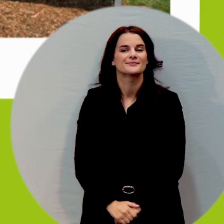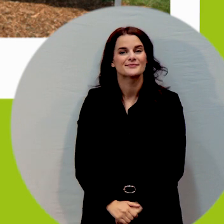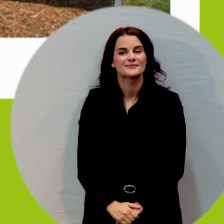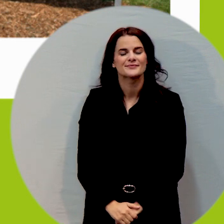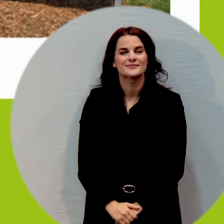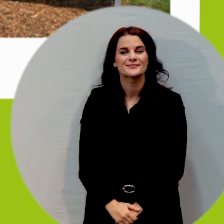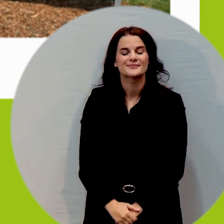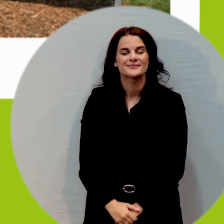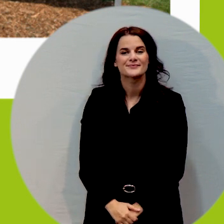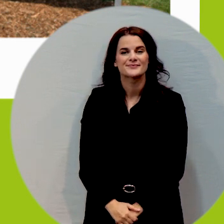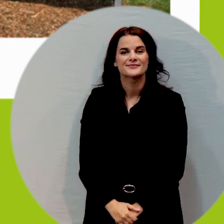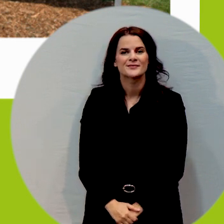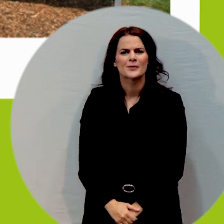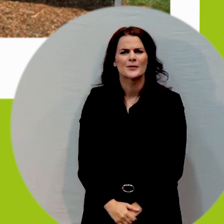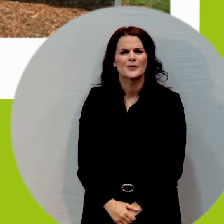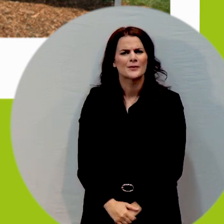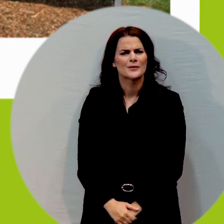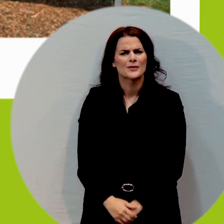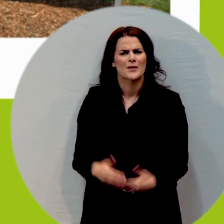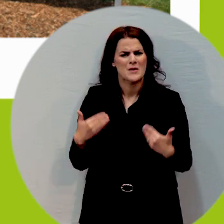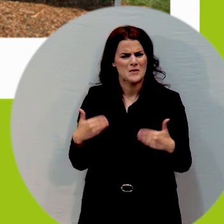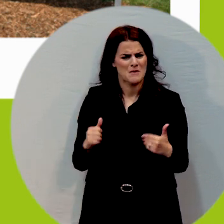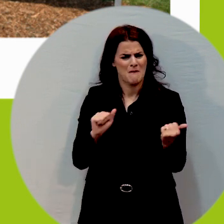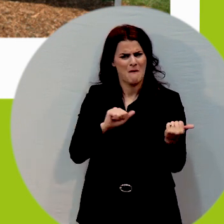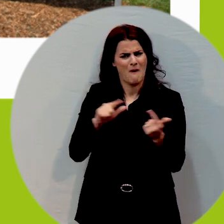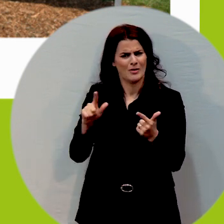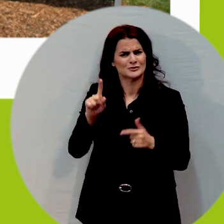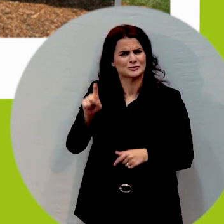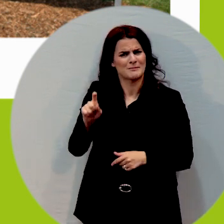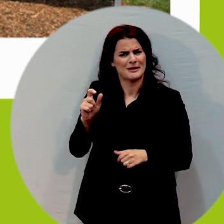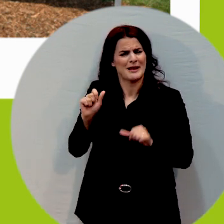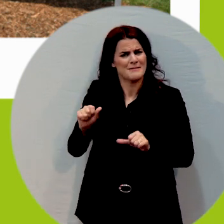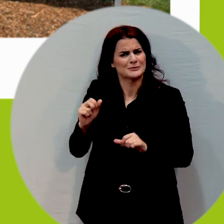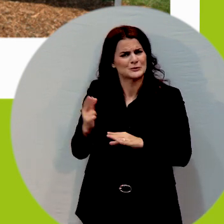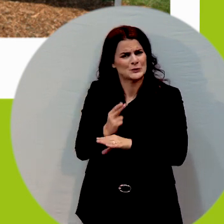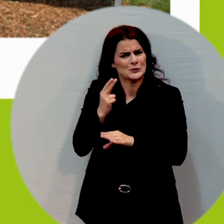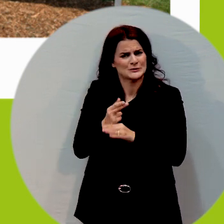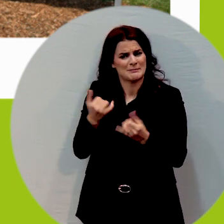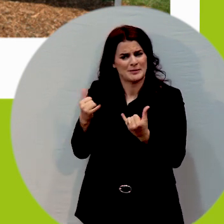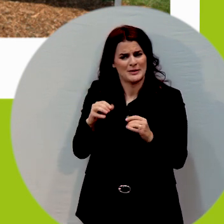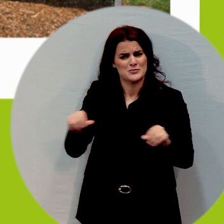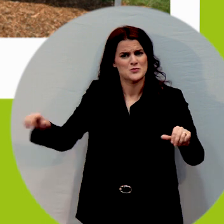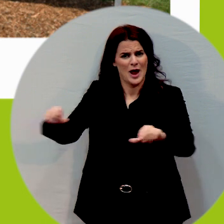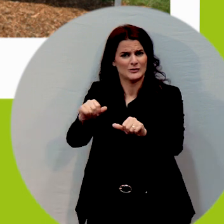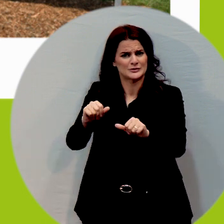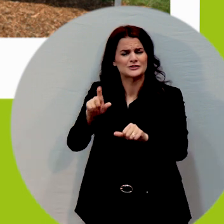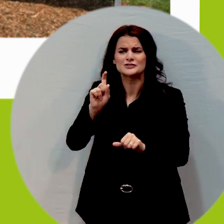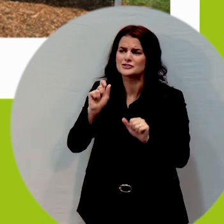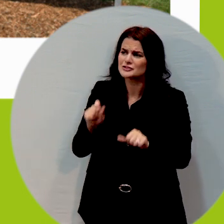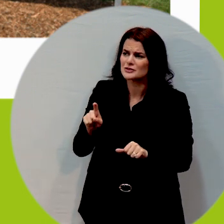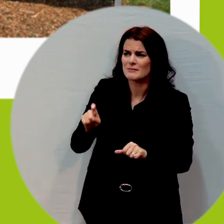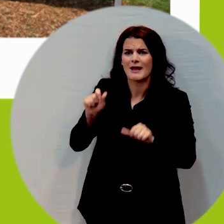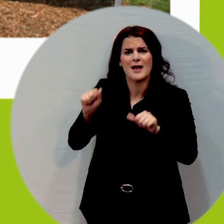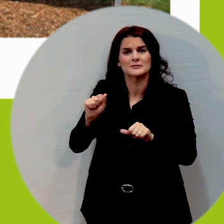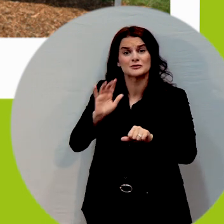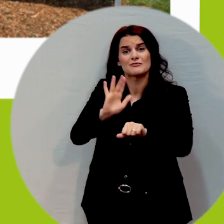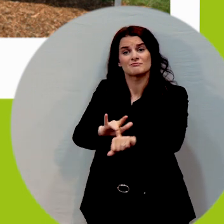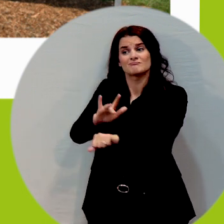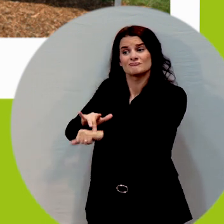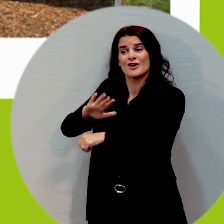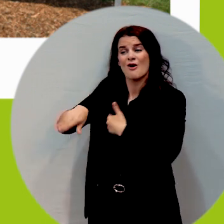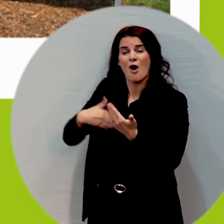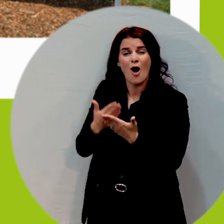everyone should be able to use these playgrounds everybody should be able to visit every city of allenside